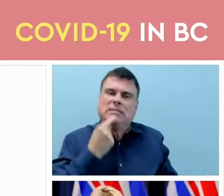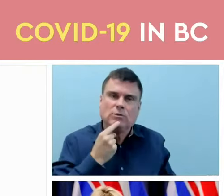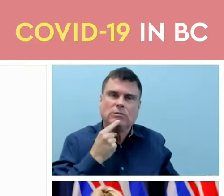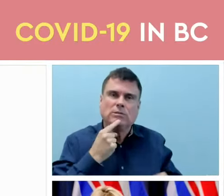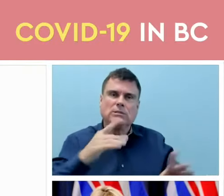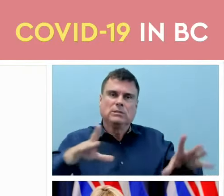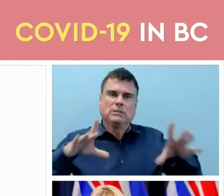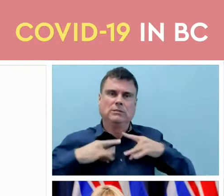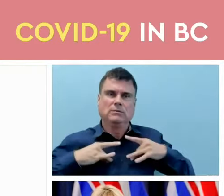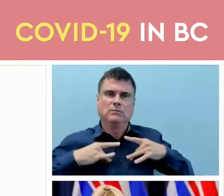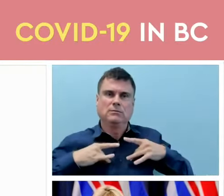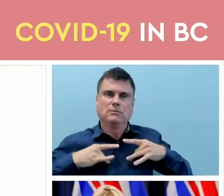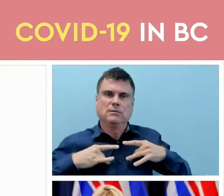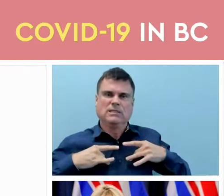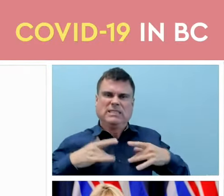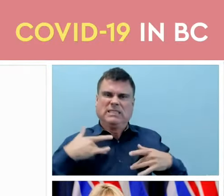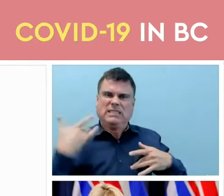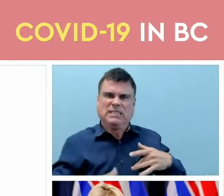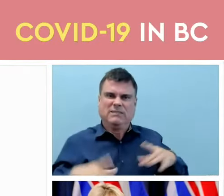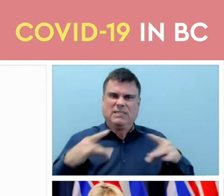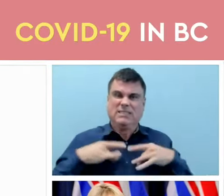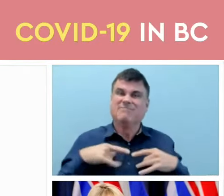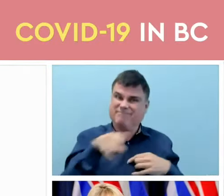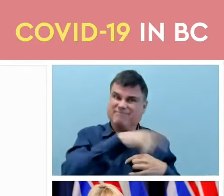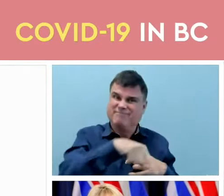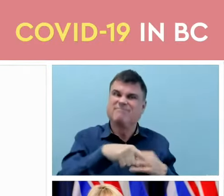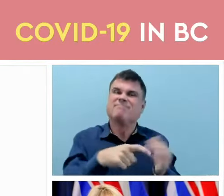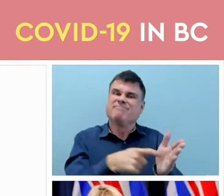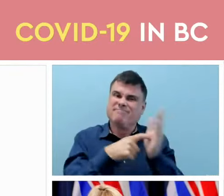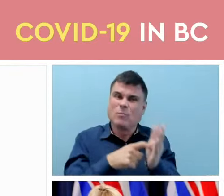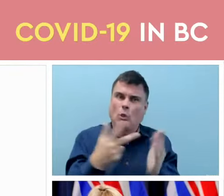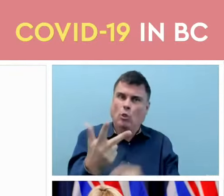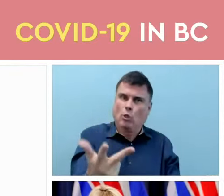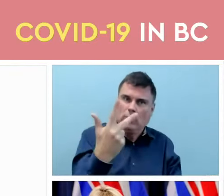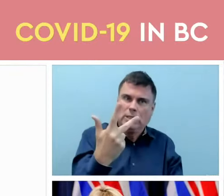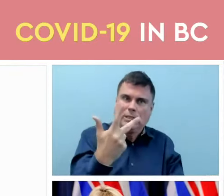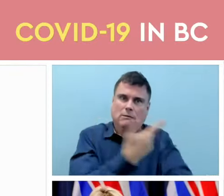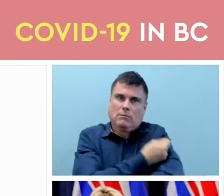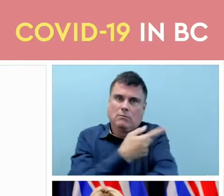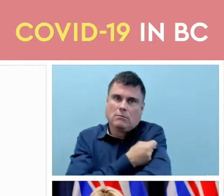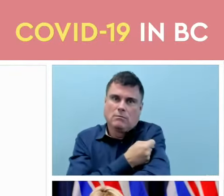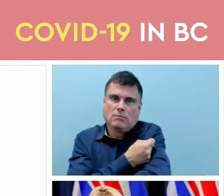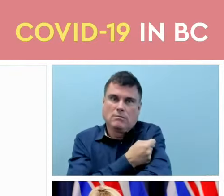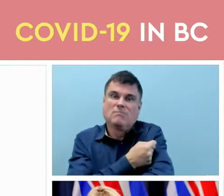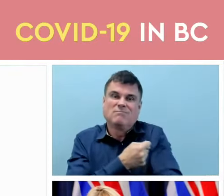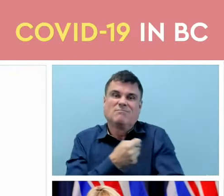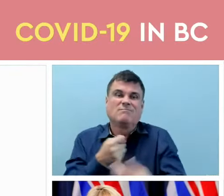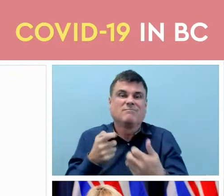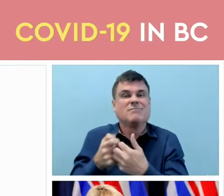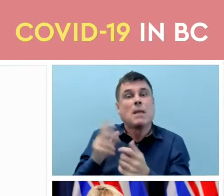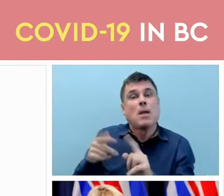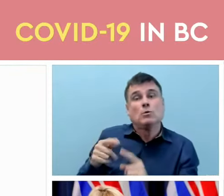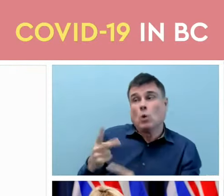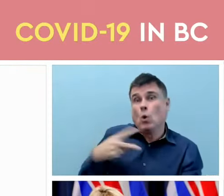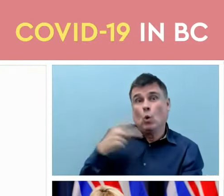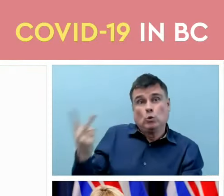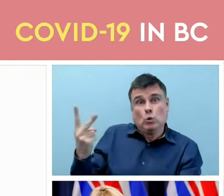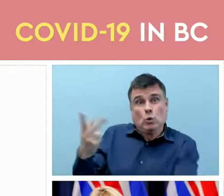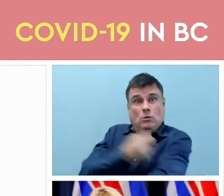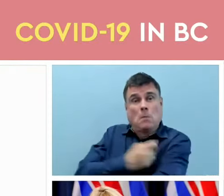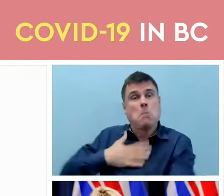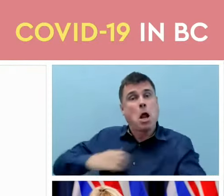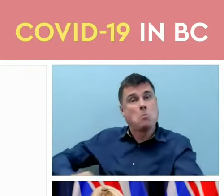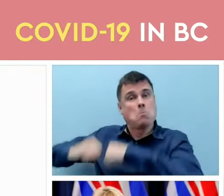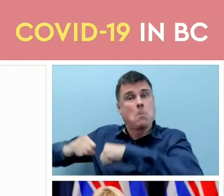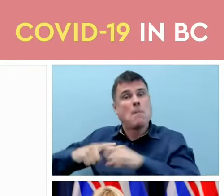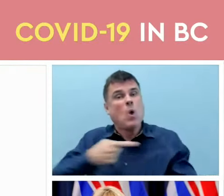have from two and several months ago we also put in a booster dose program for that group of people, so a dose four